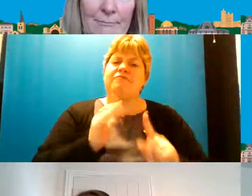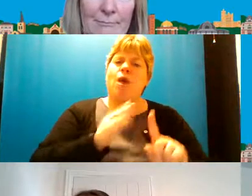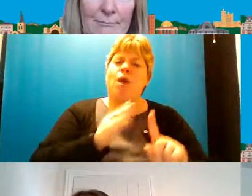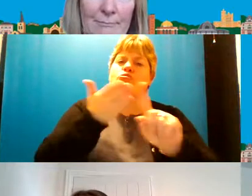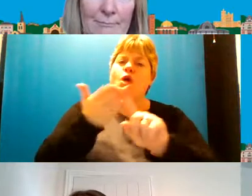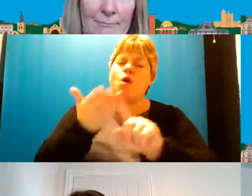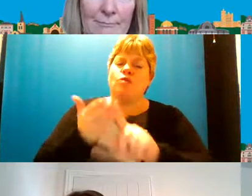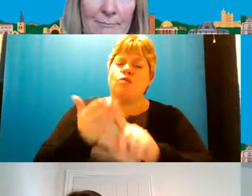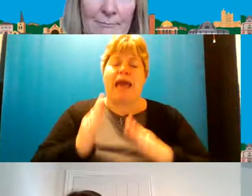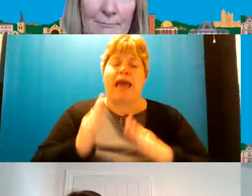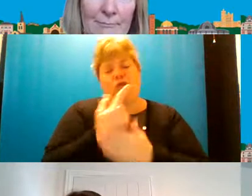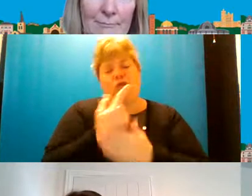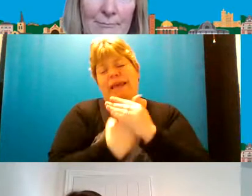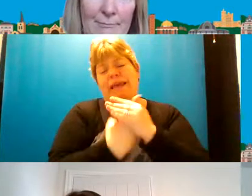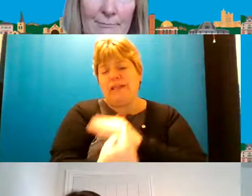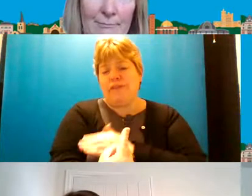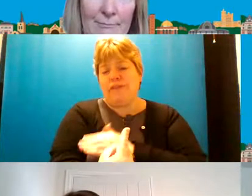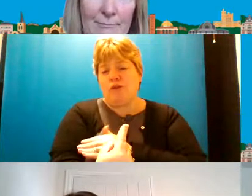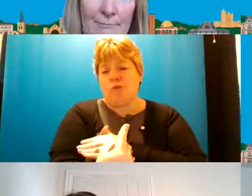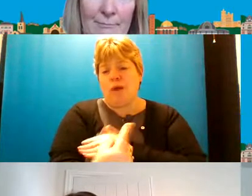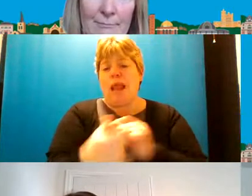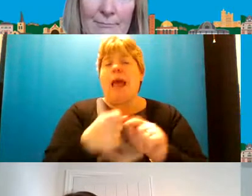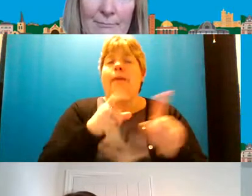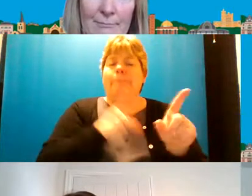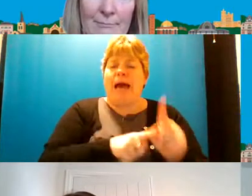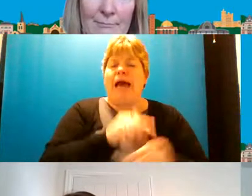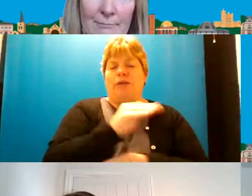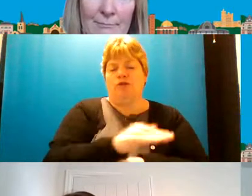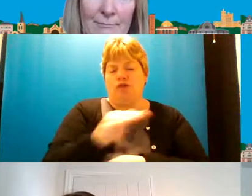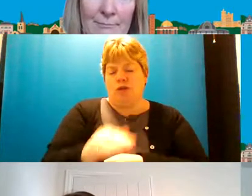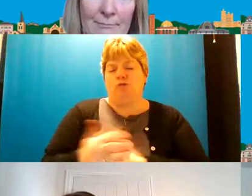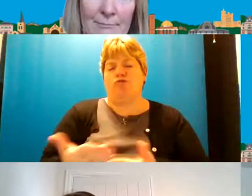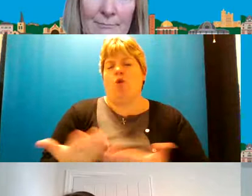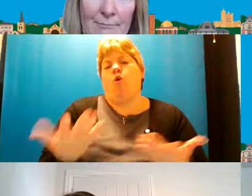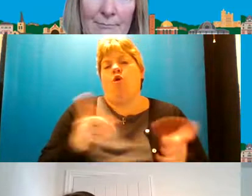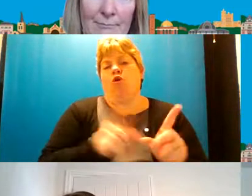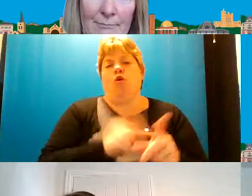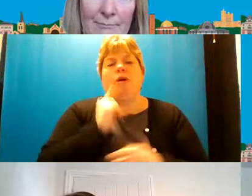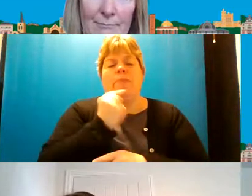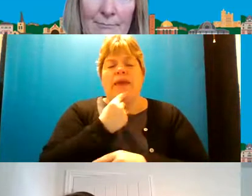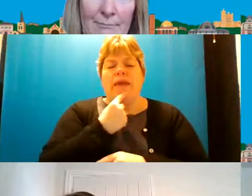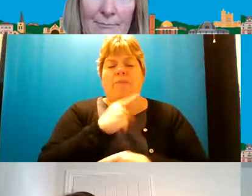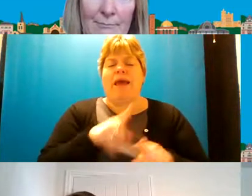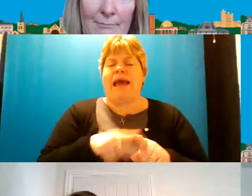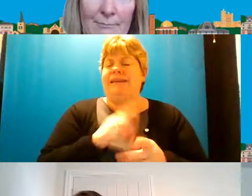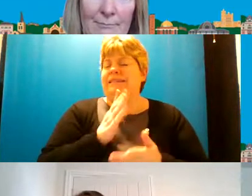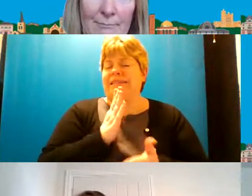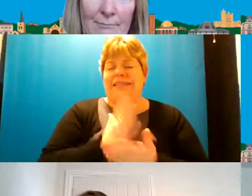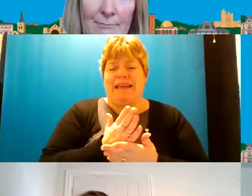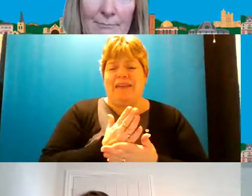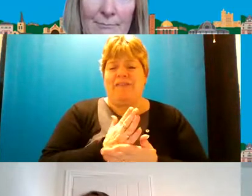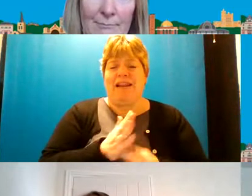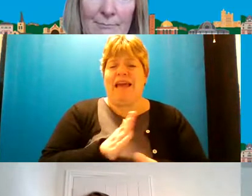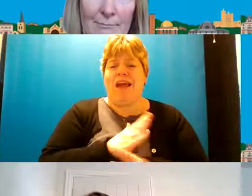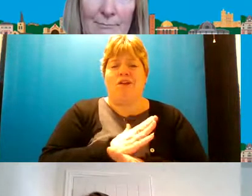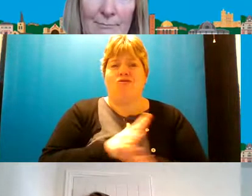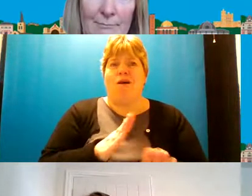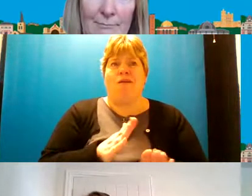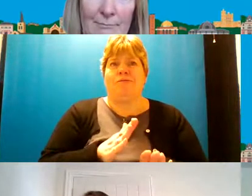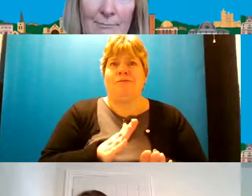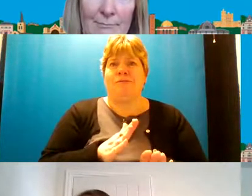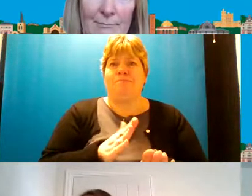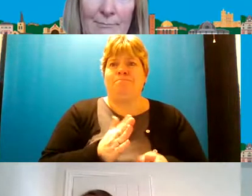obviously got to be individualized by child and young person and it's definitely not kind of got to be